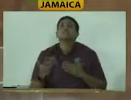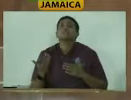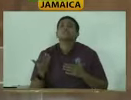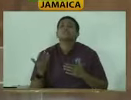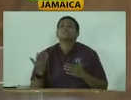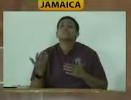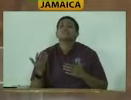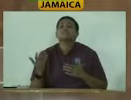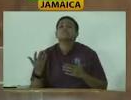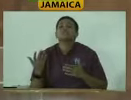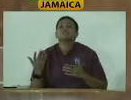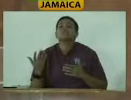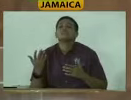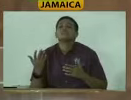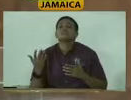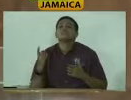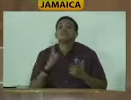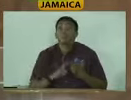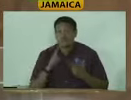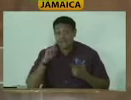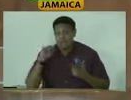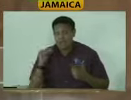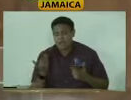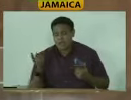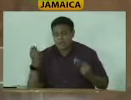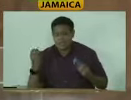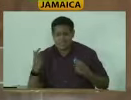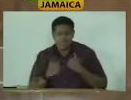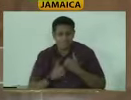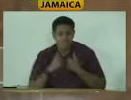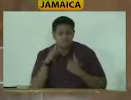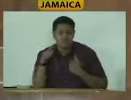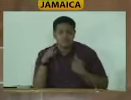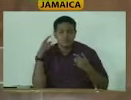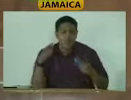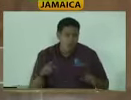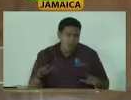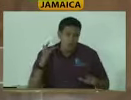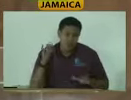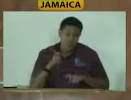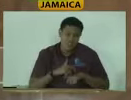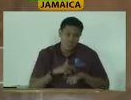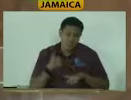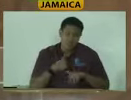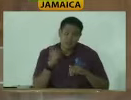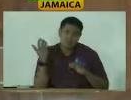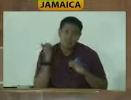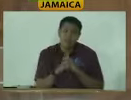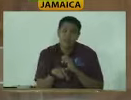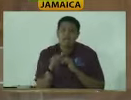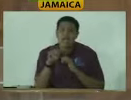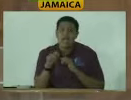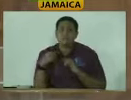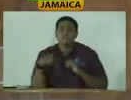you know, it's quite apparent that there has been plenty of time for it to be done because at the time we passed this act,